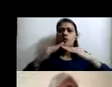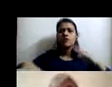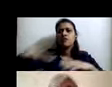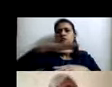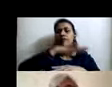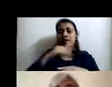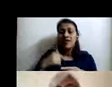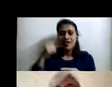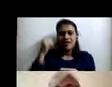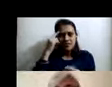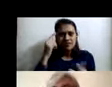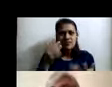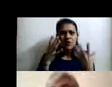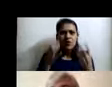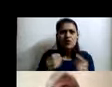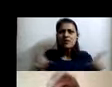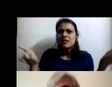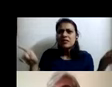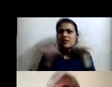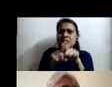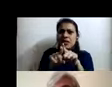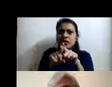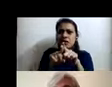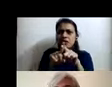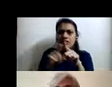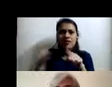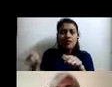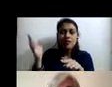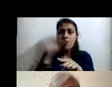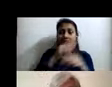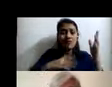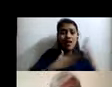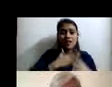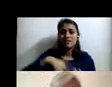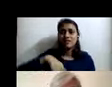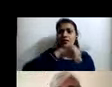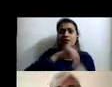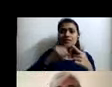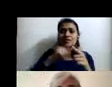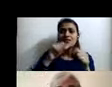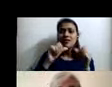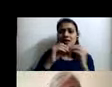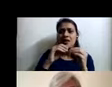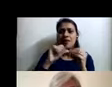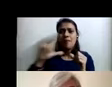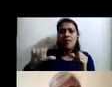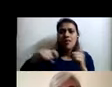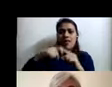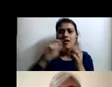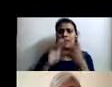determined to do is to not let the same fate befall the hillside of Jabba Khed. So that's why we started this model.